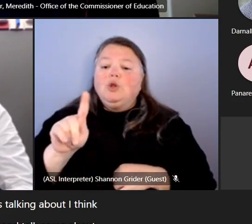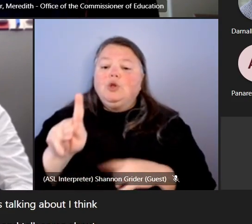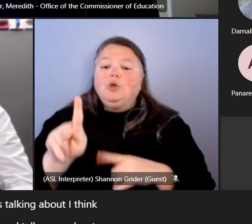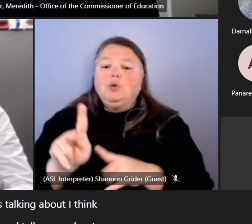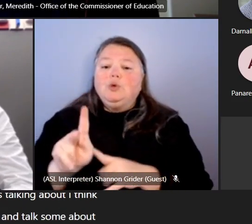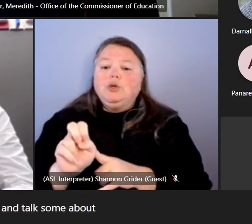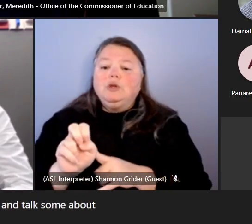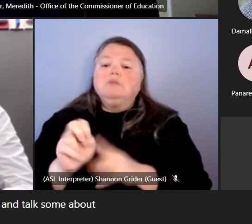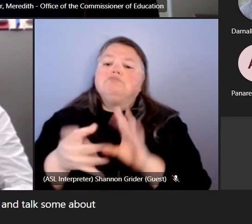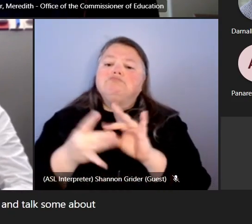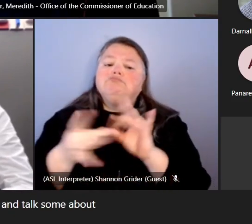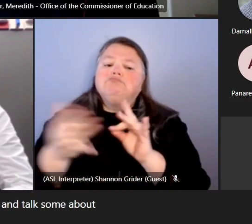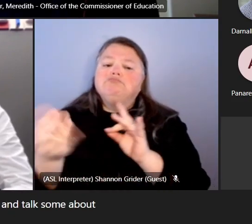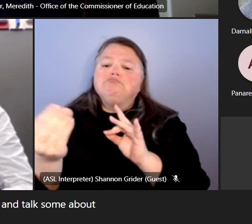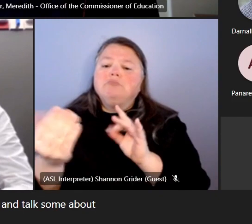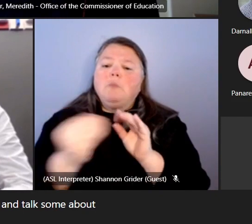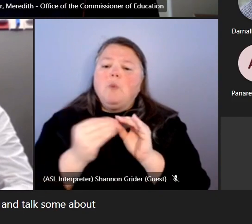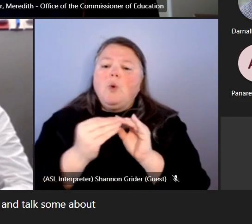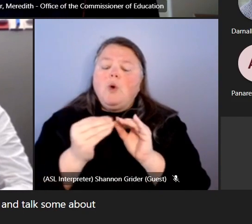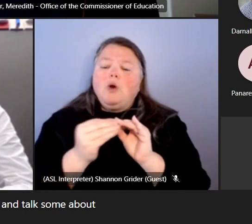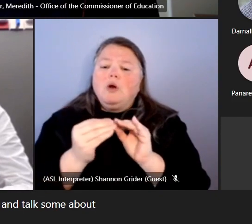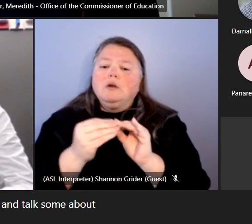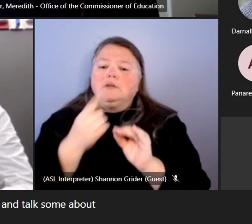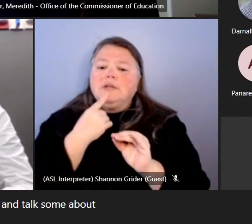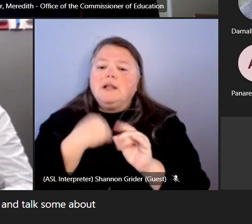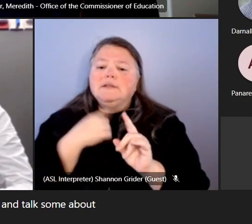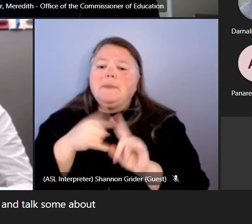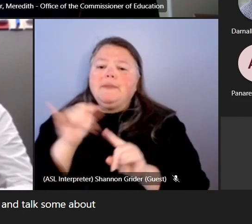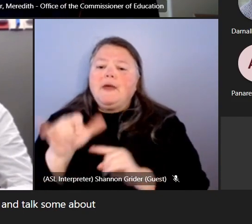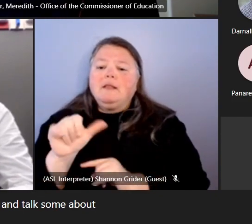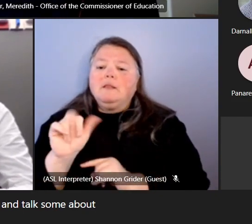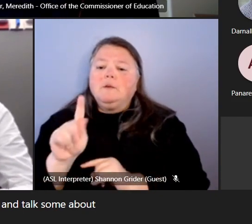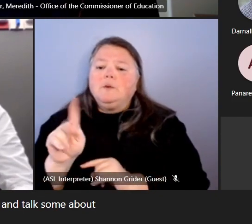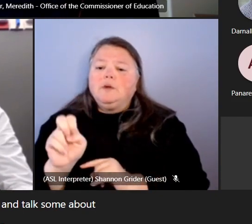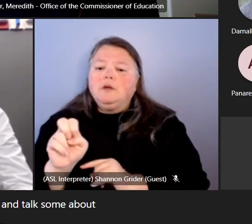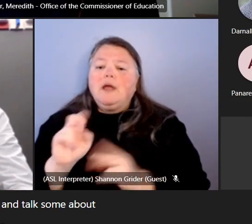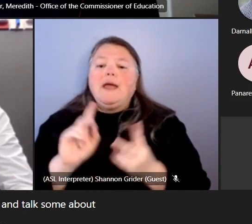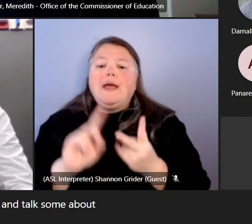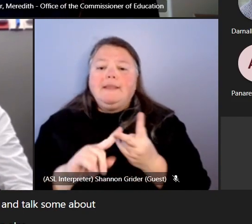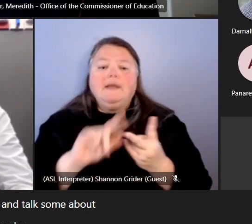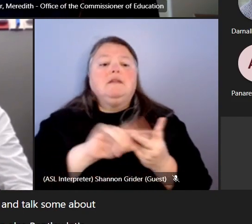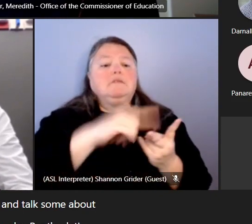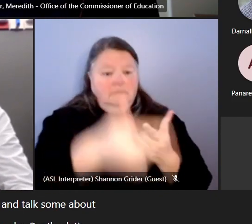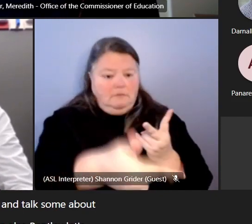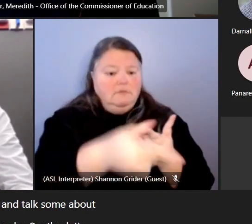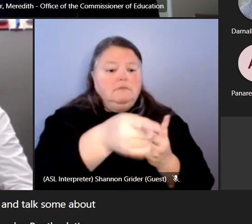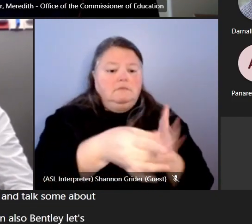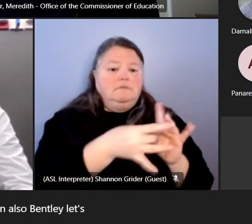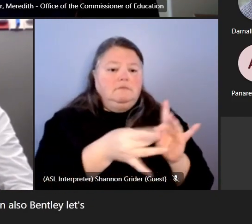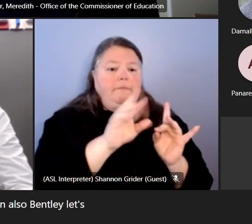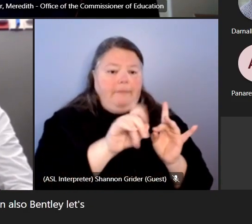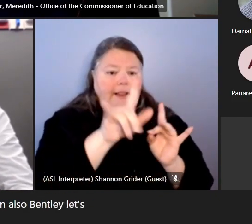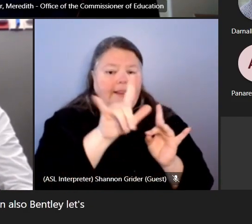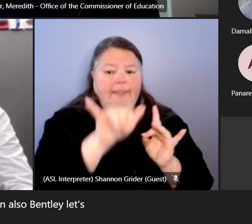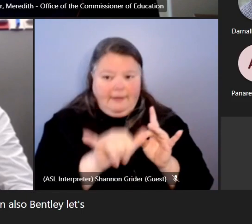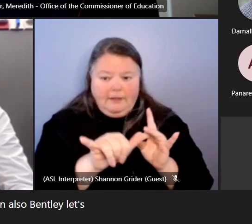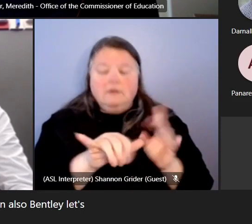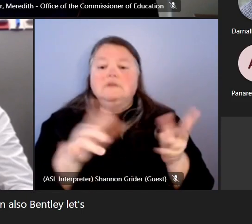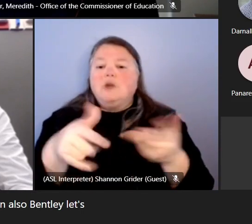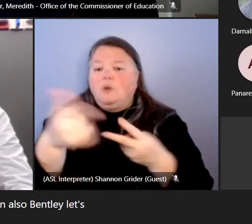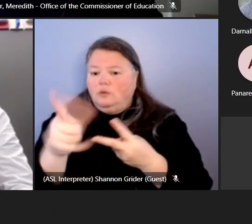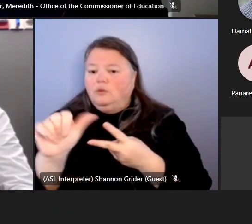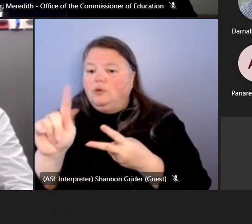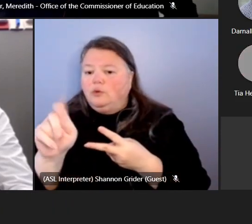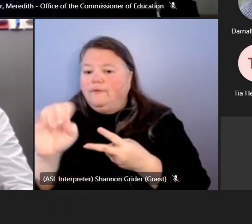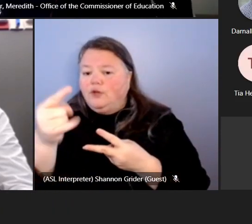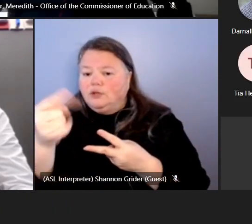about your idea uh and uh tell us about that and uh then also bentley let's have you uh discuss yours but luke first